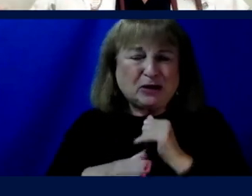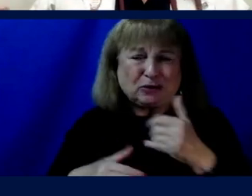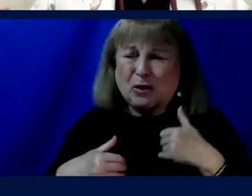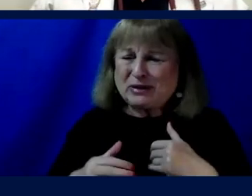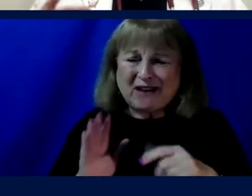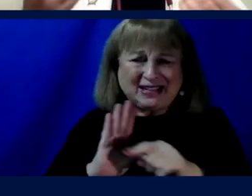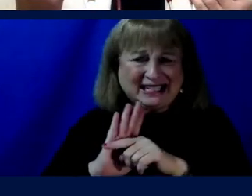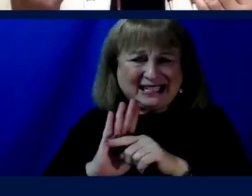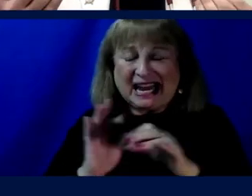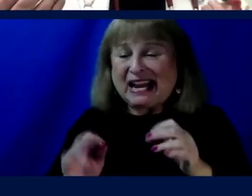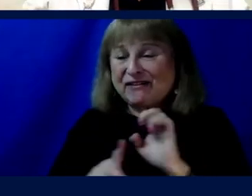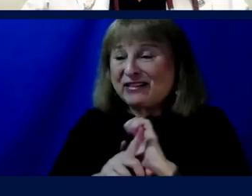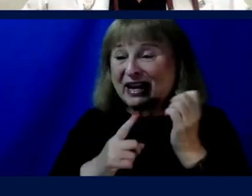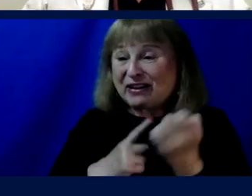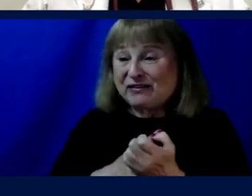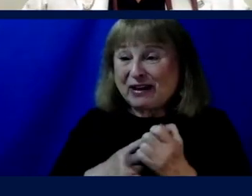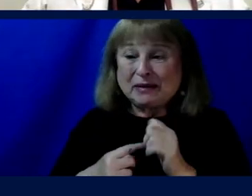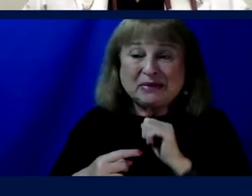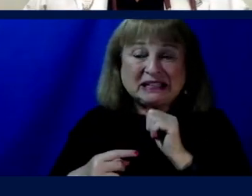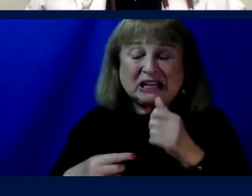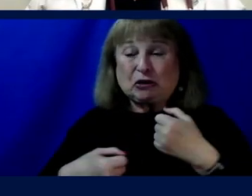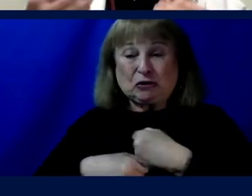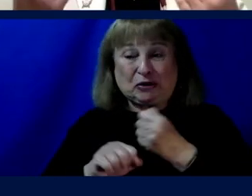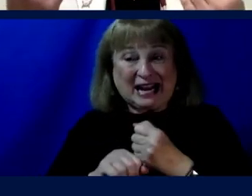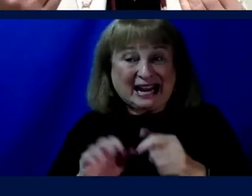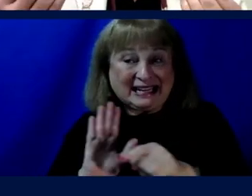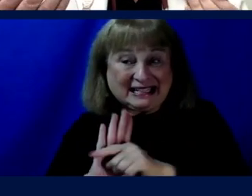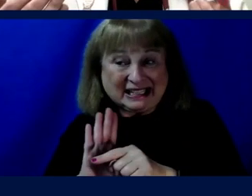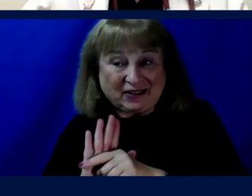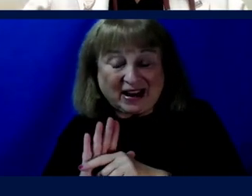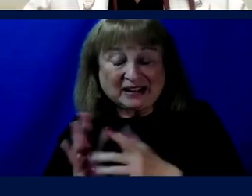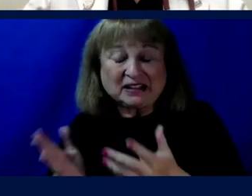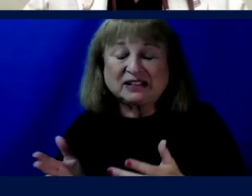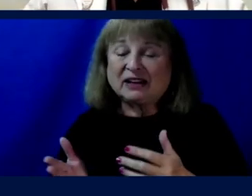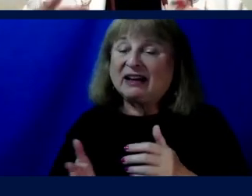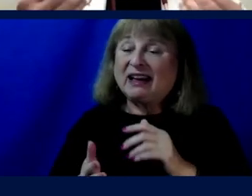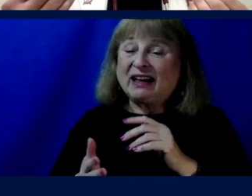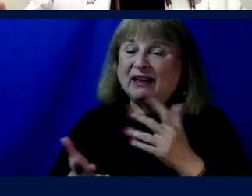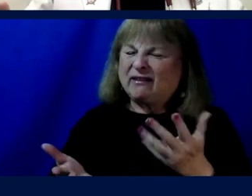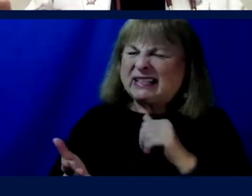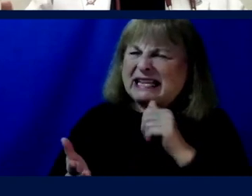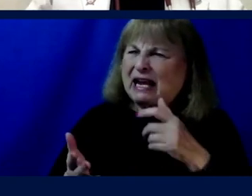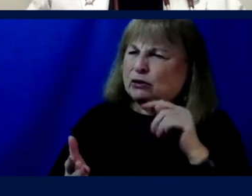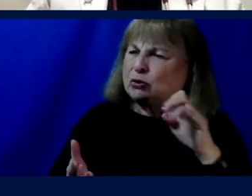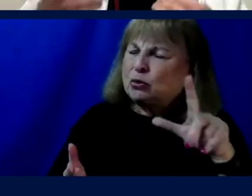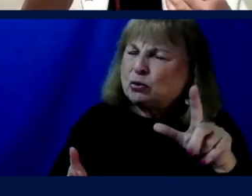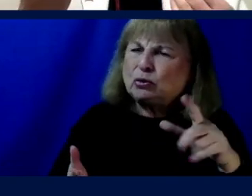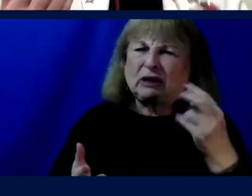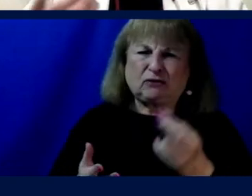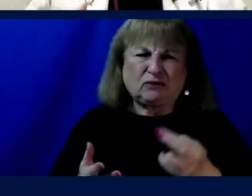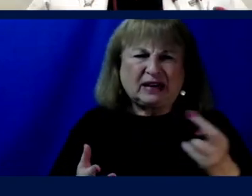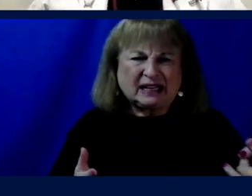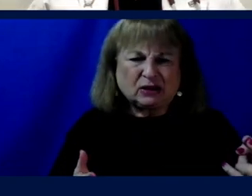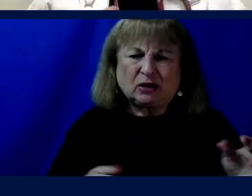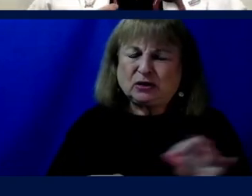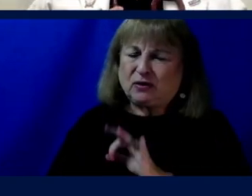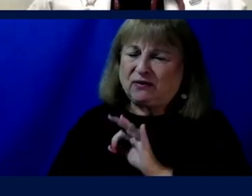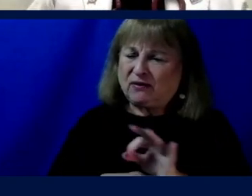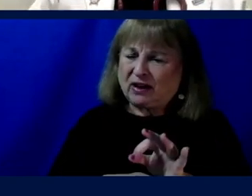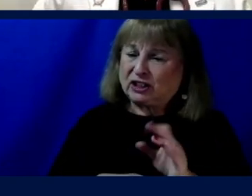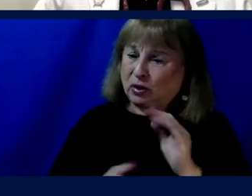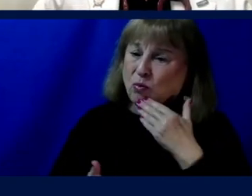if the environment doesn't create a disadvantage for you, given the tools, the resources to function